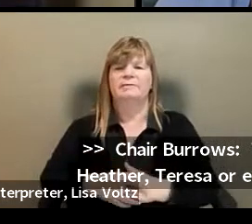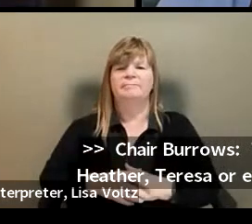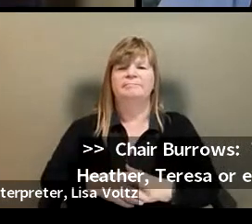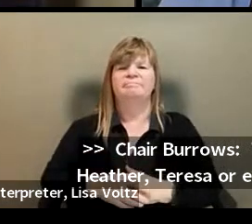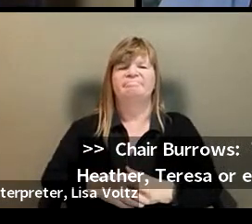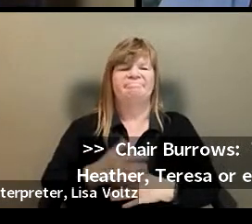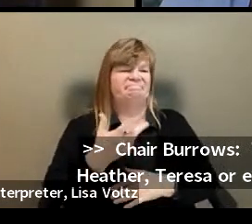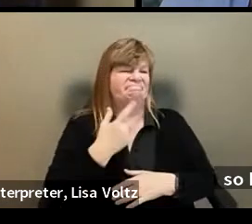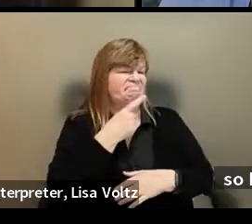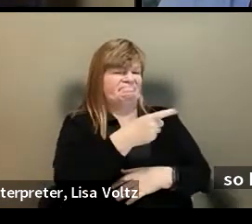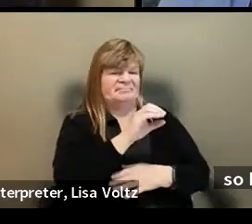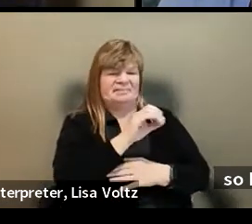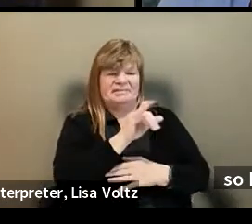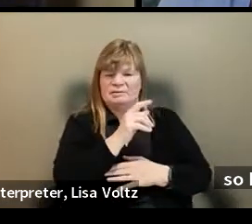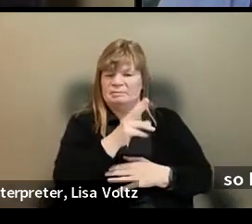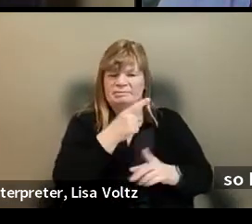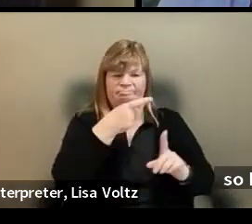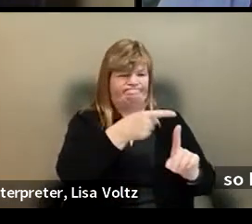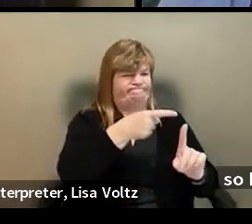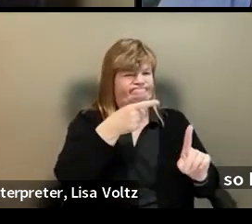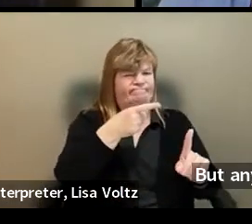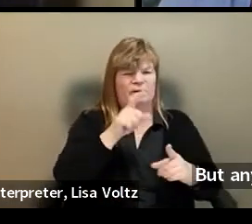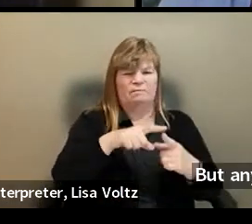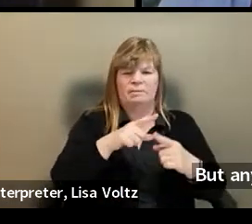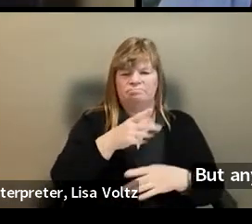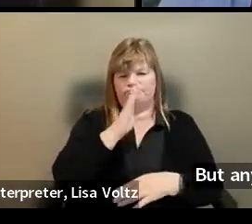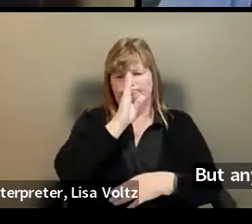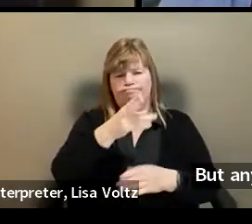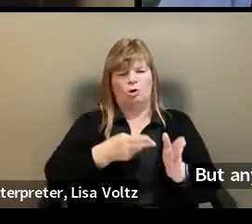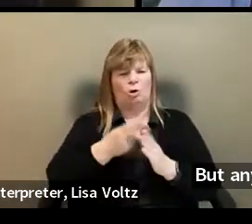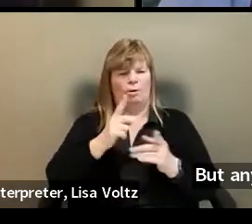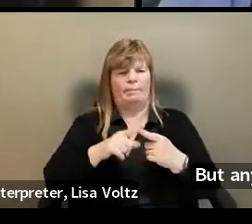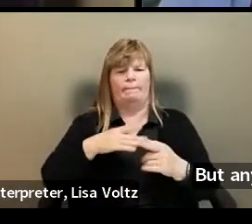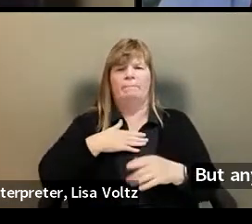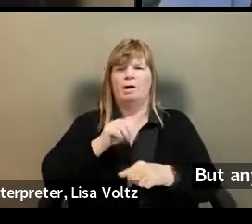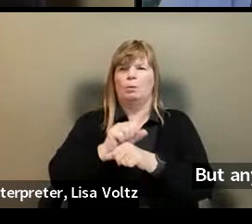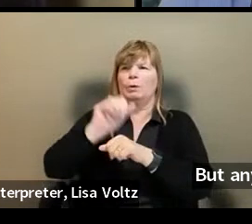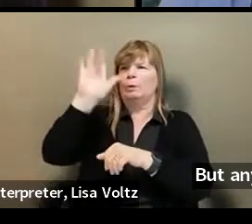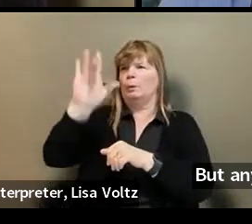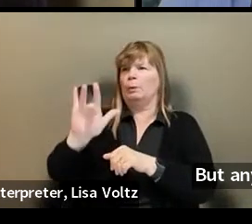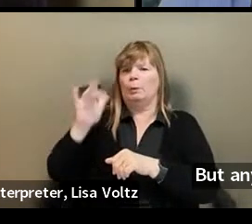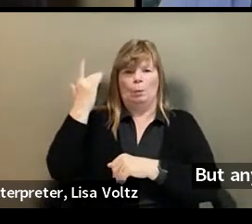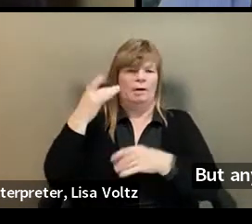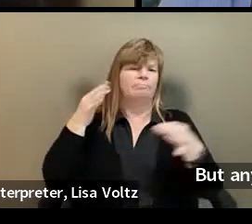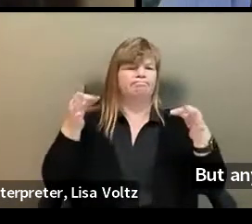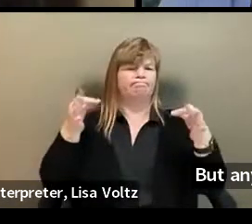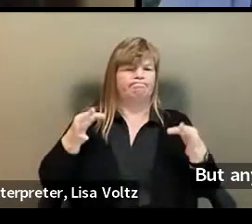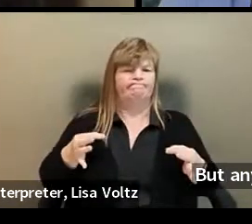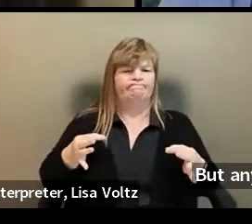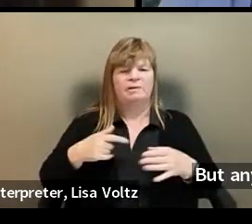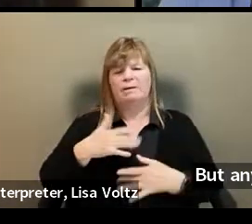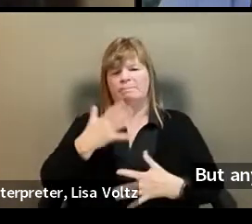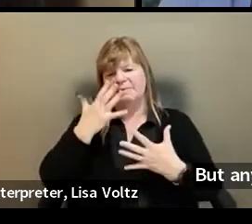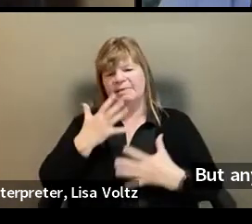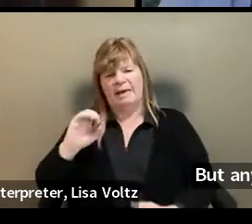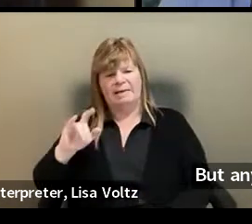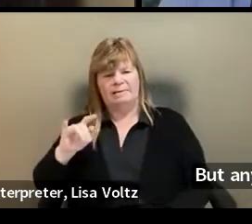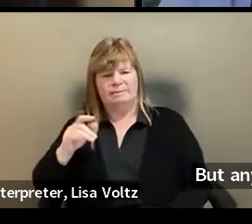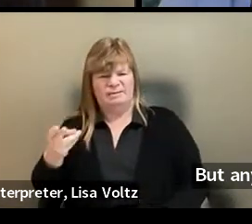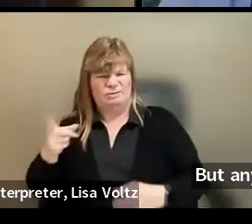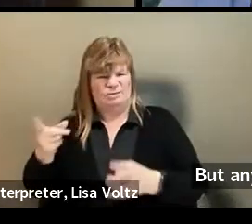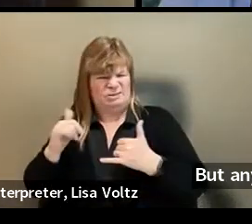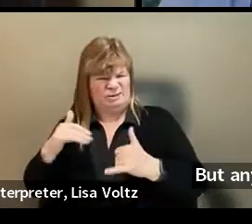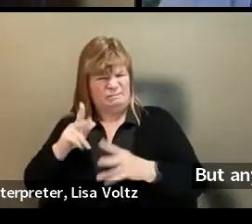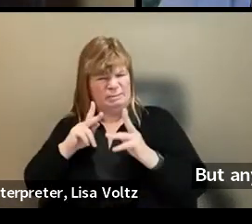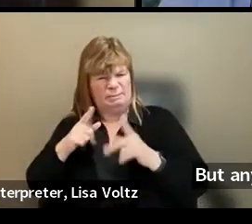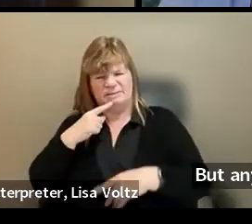think Elizabeth has it, has it spot on. I think you need to be honest about your gap. And I, I'm so sad to hear Elizabeth that you still have folks who are telling